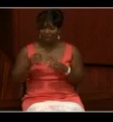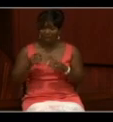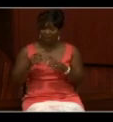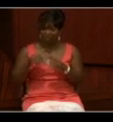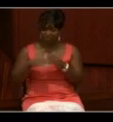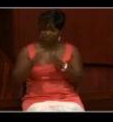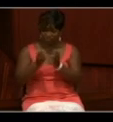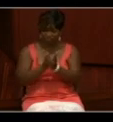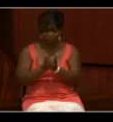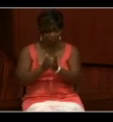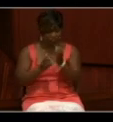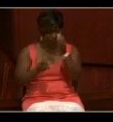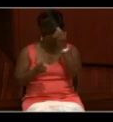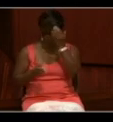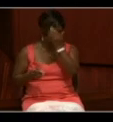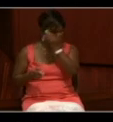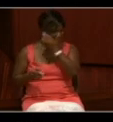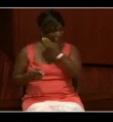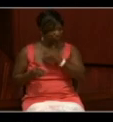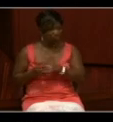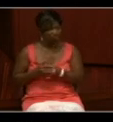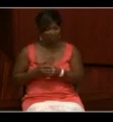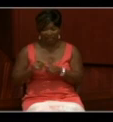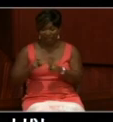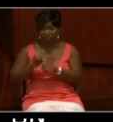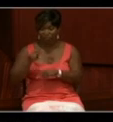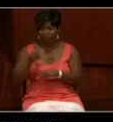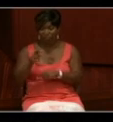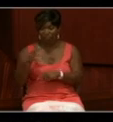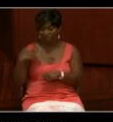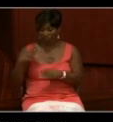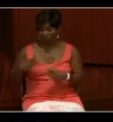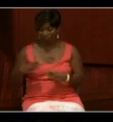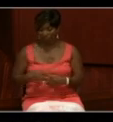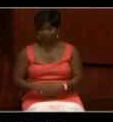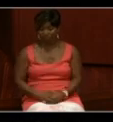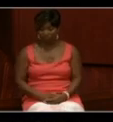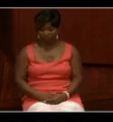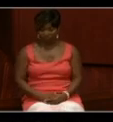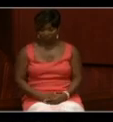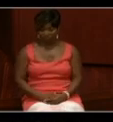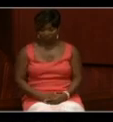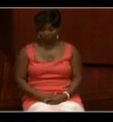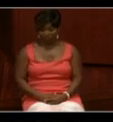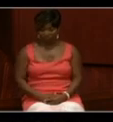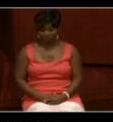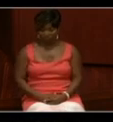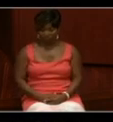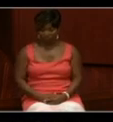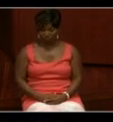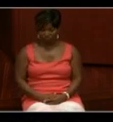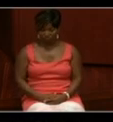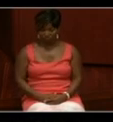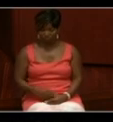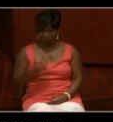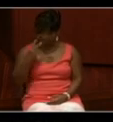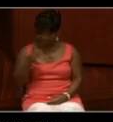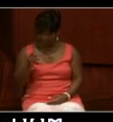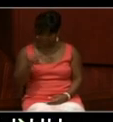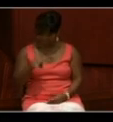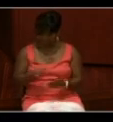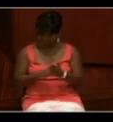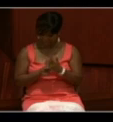as a junior officer. And so seeing from that page